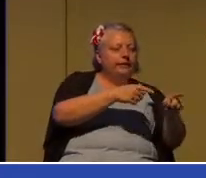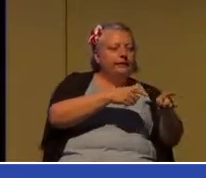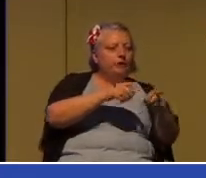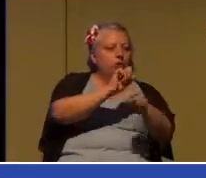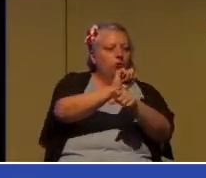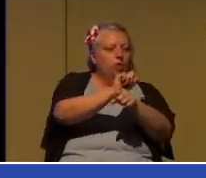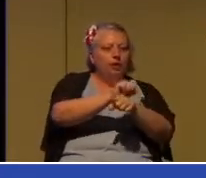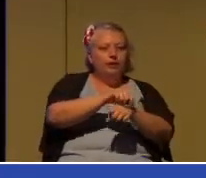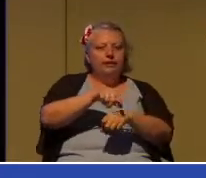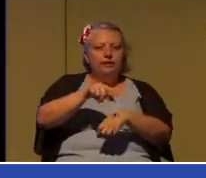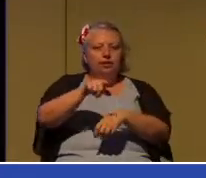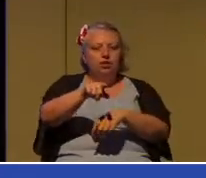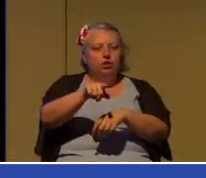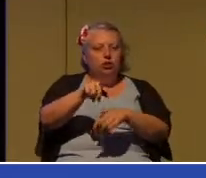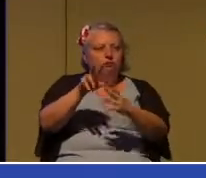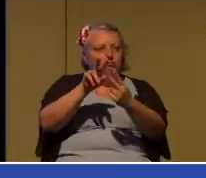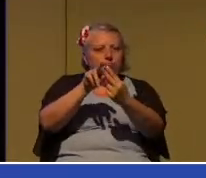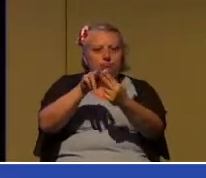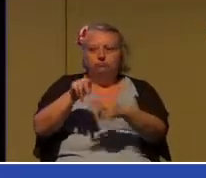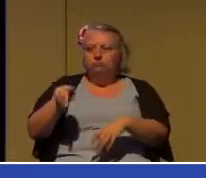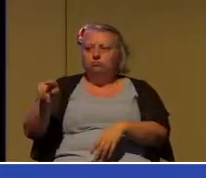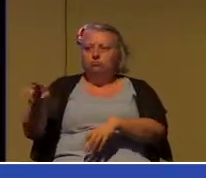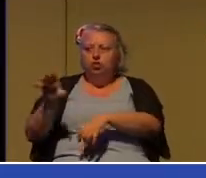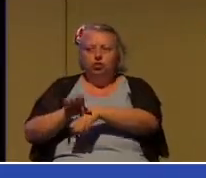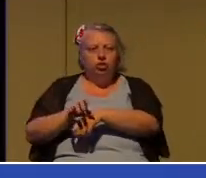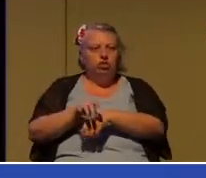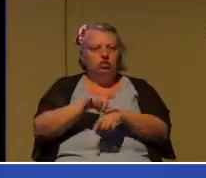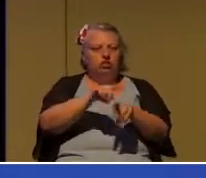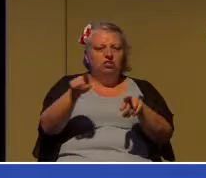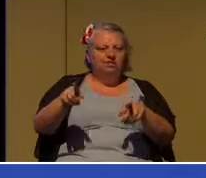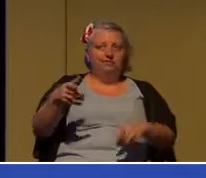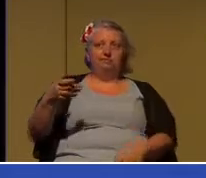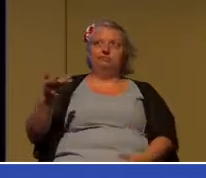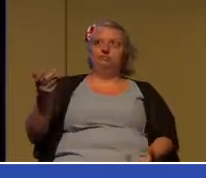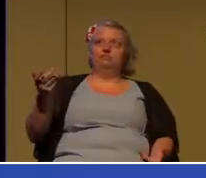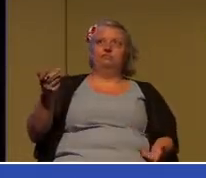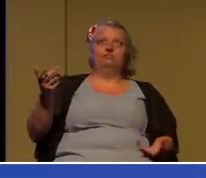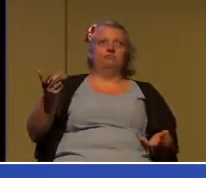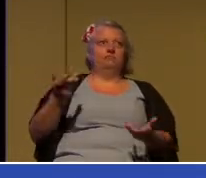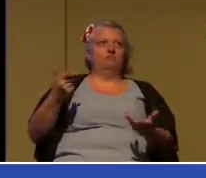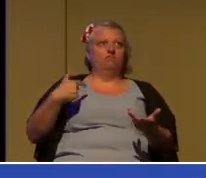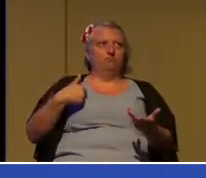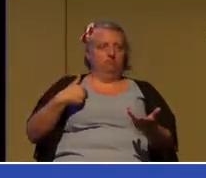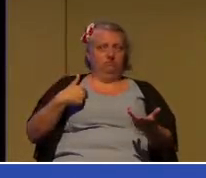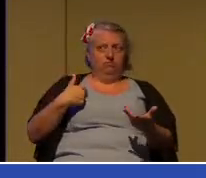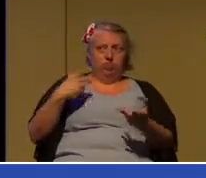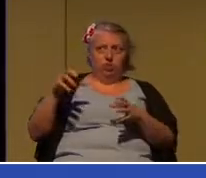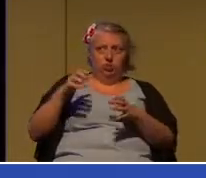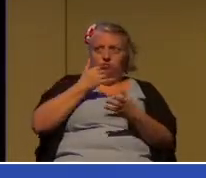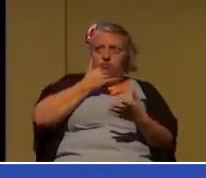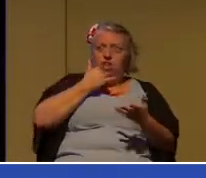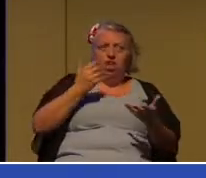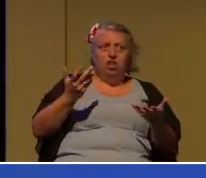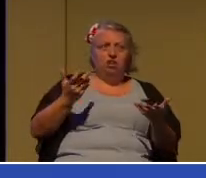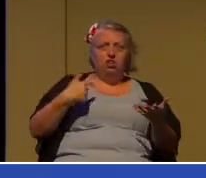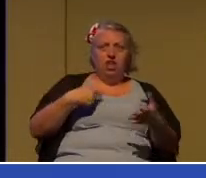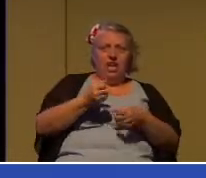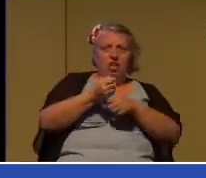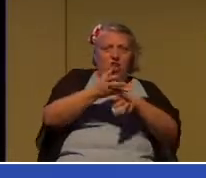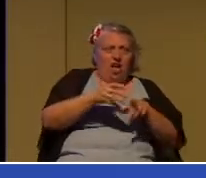They can't help but wonder, did we do something wrong? Did I cause that person's departure?